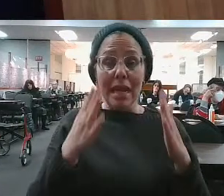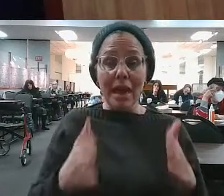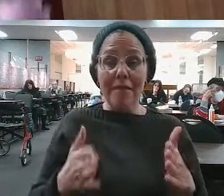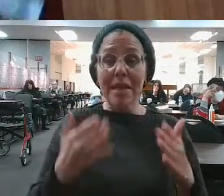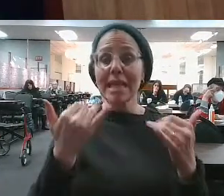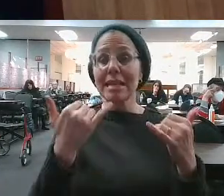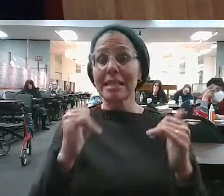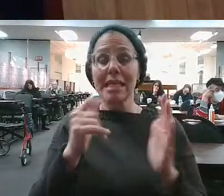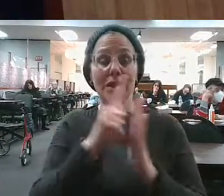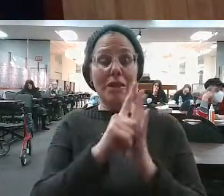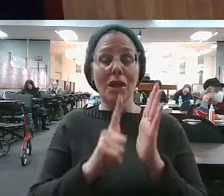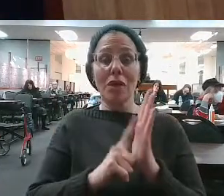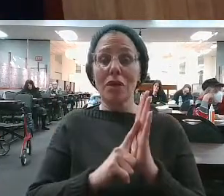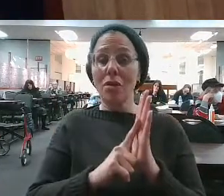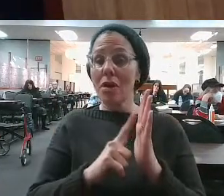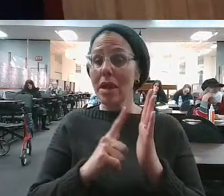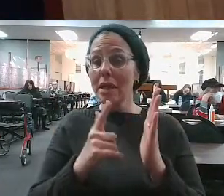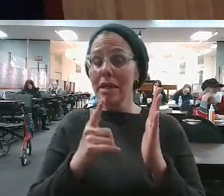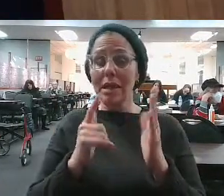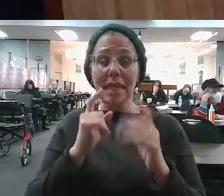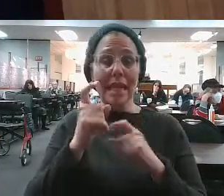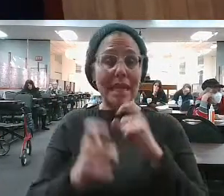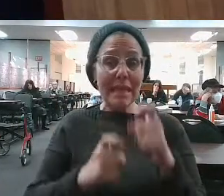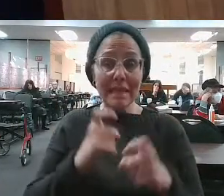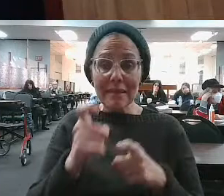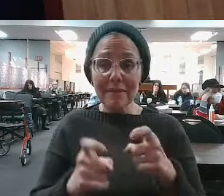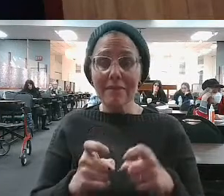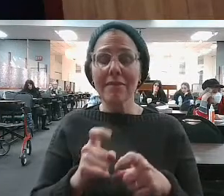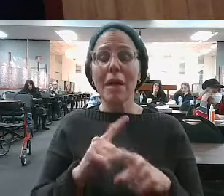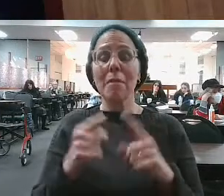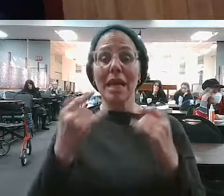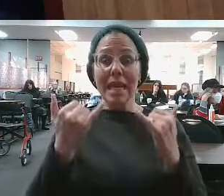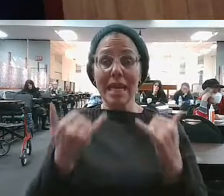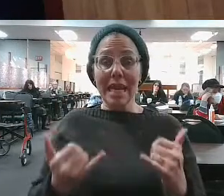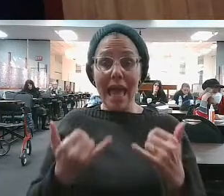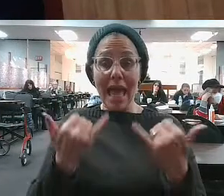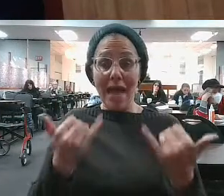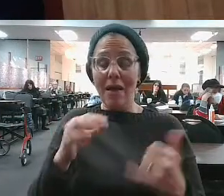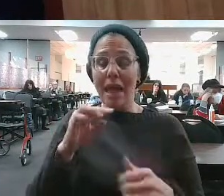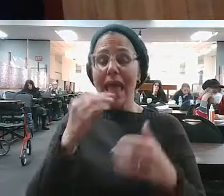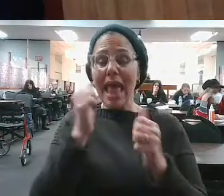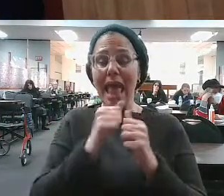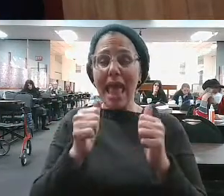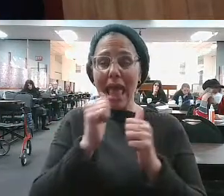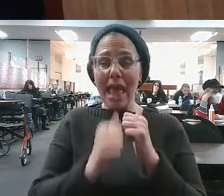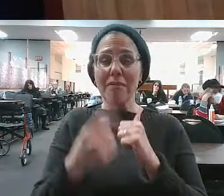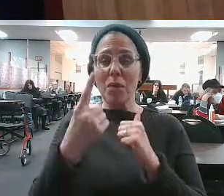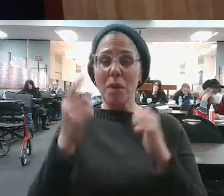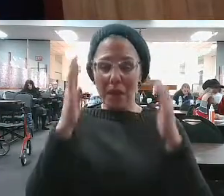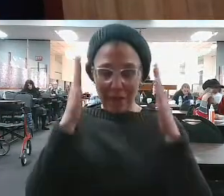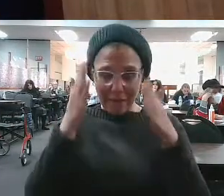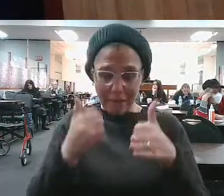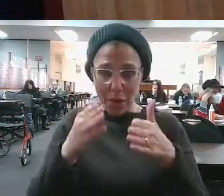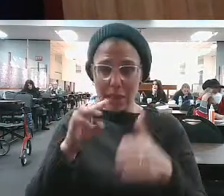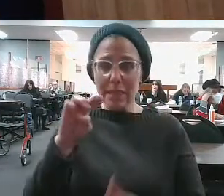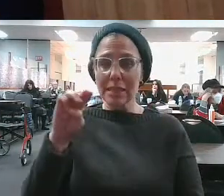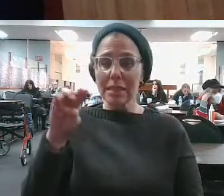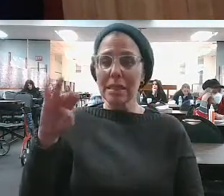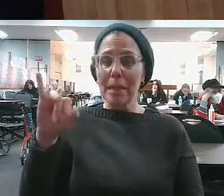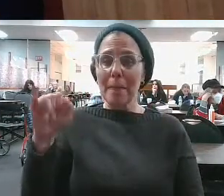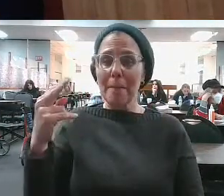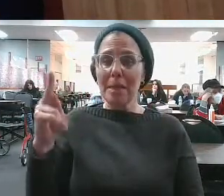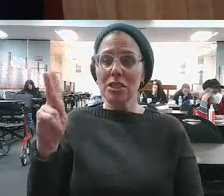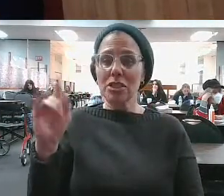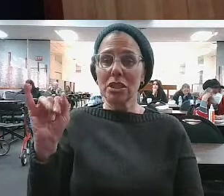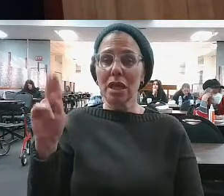prophet, right? He's still the lawgiver. brought to Torah from our Sinai. But now, when everything is all Mishkan focused, it hurts.